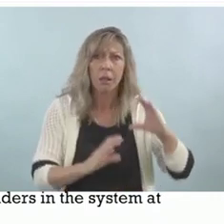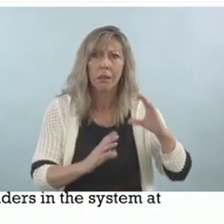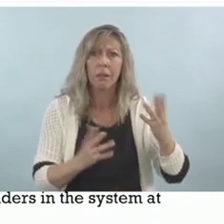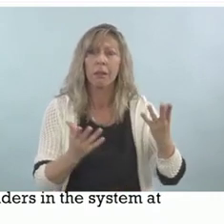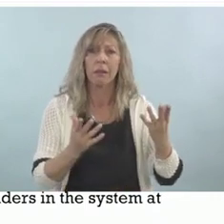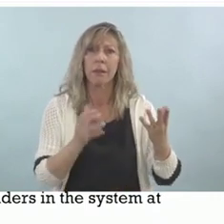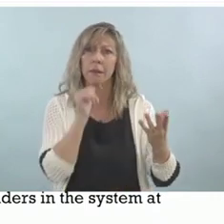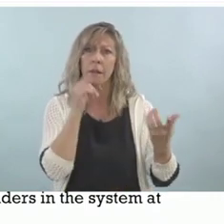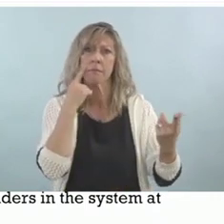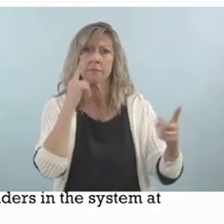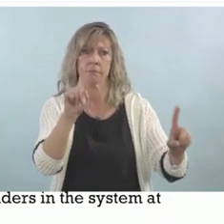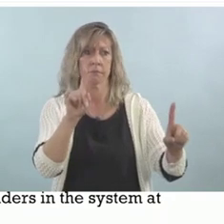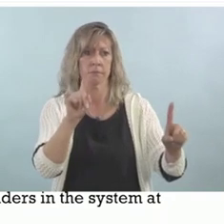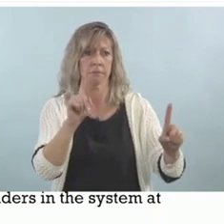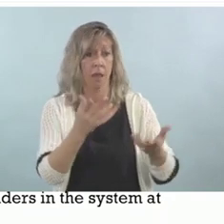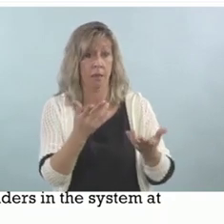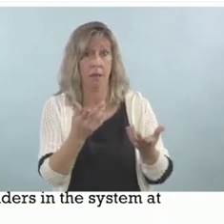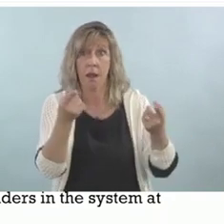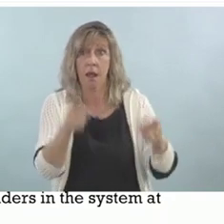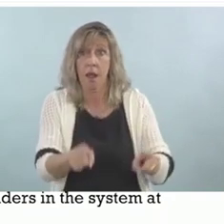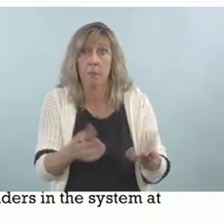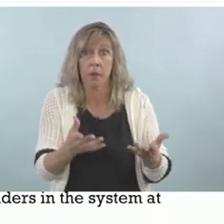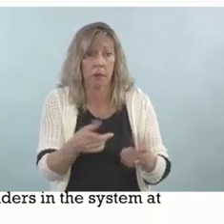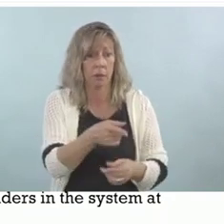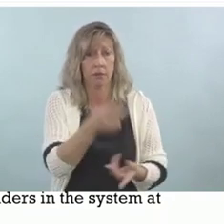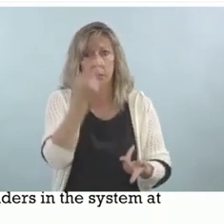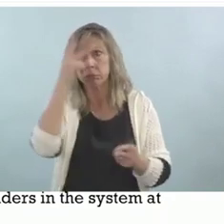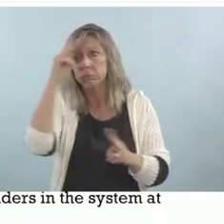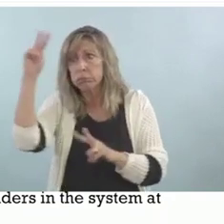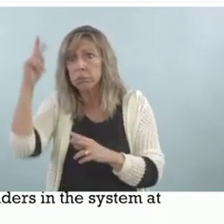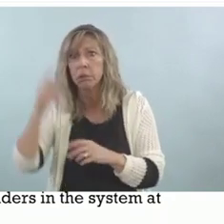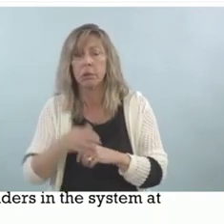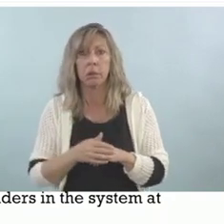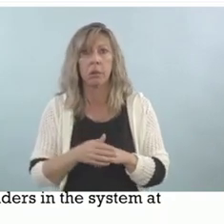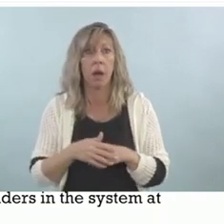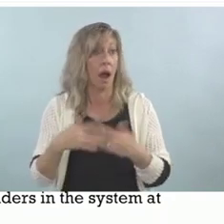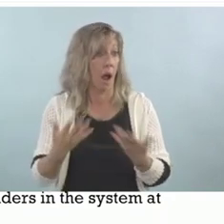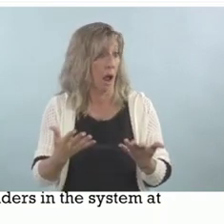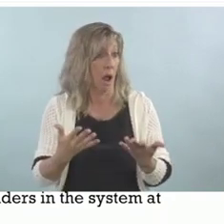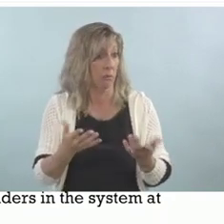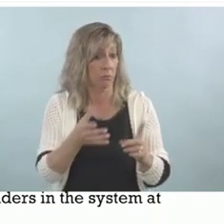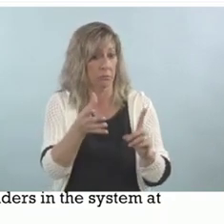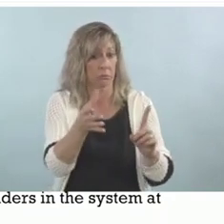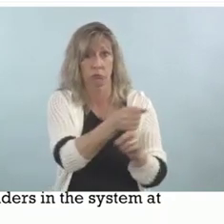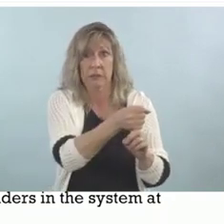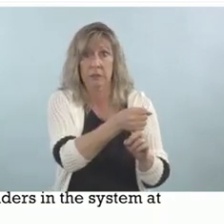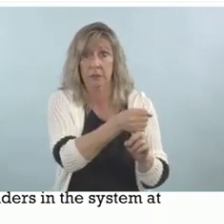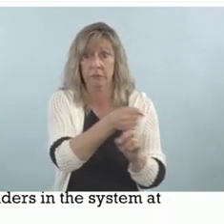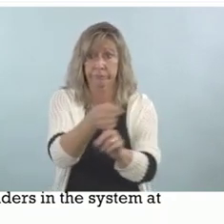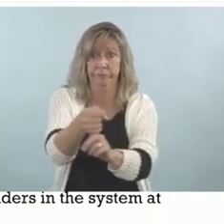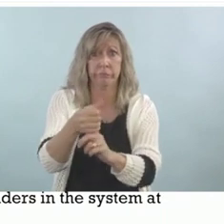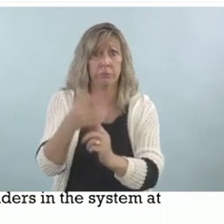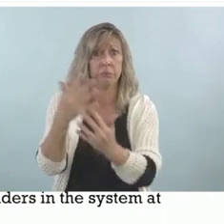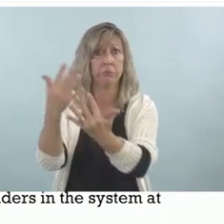it will lead to misunderstandings and sometimes lead to the person being arrested and taken away.